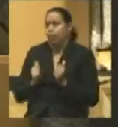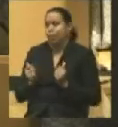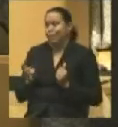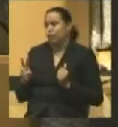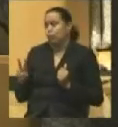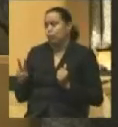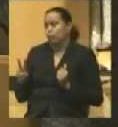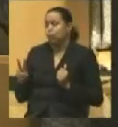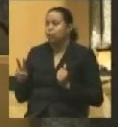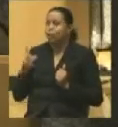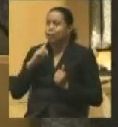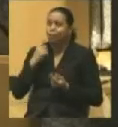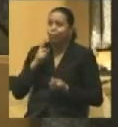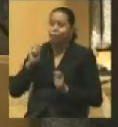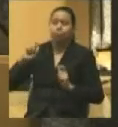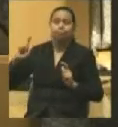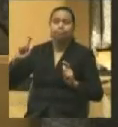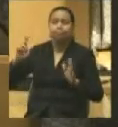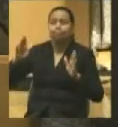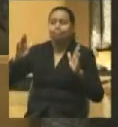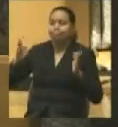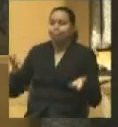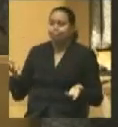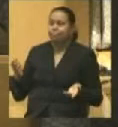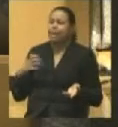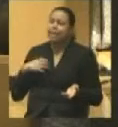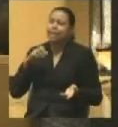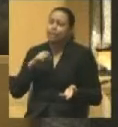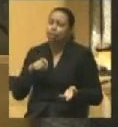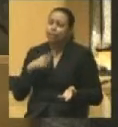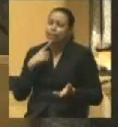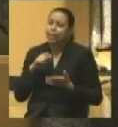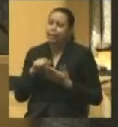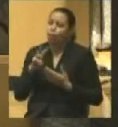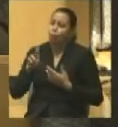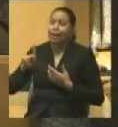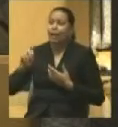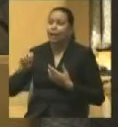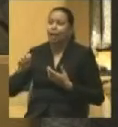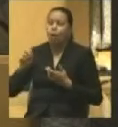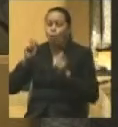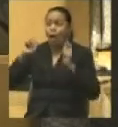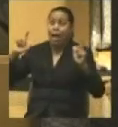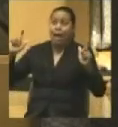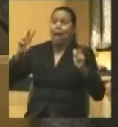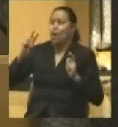The party was awake in 1863. I guess I should say, in keeping with the times, it was wide awake.